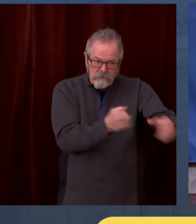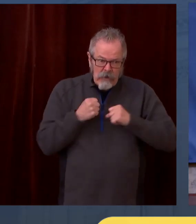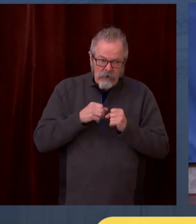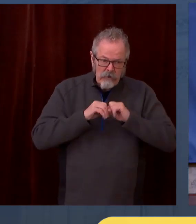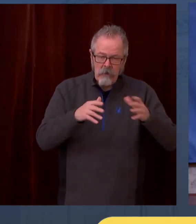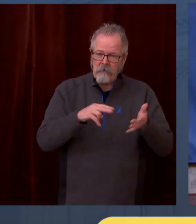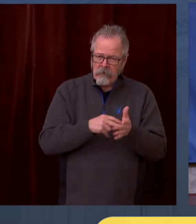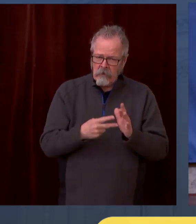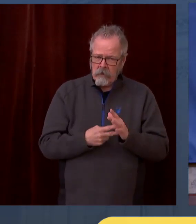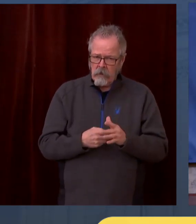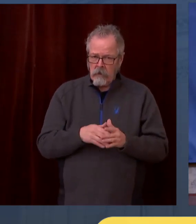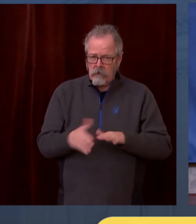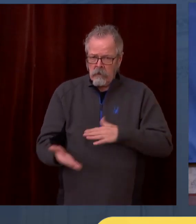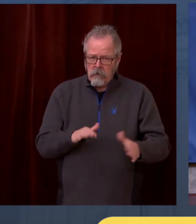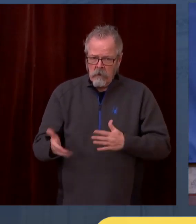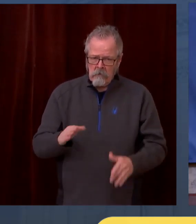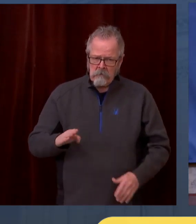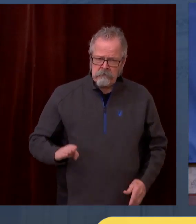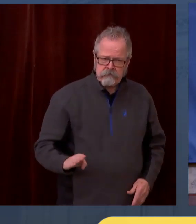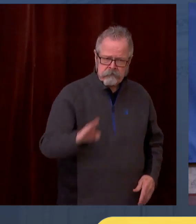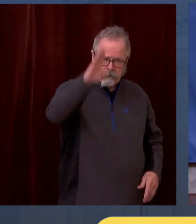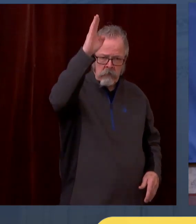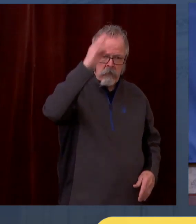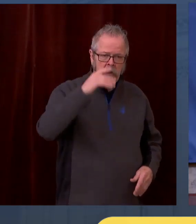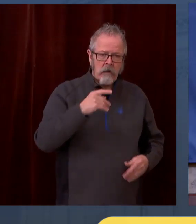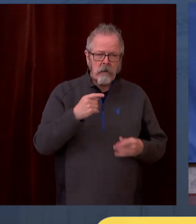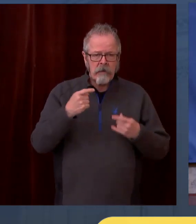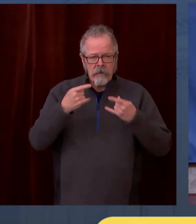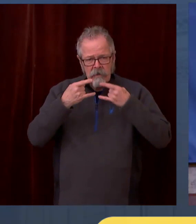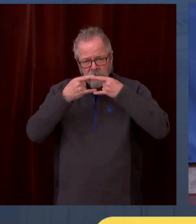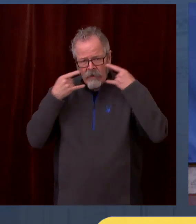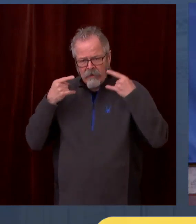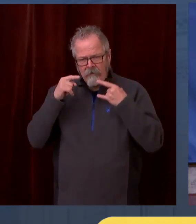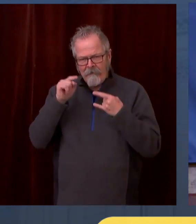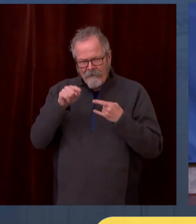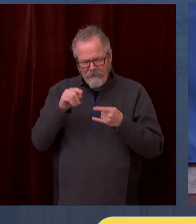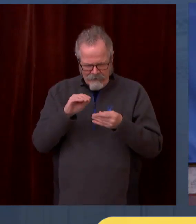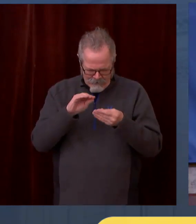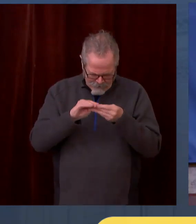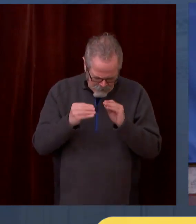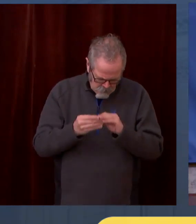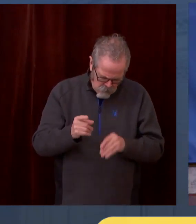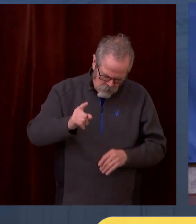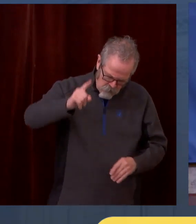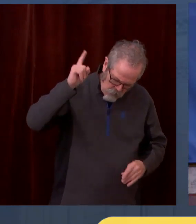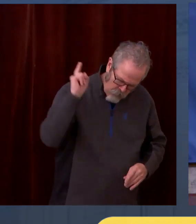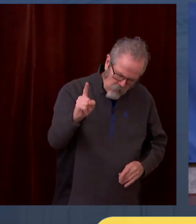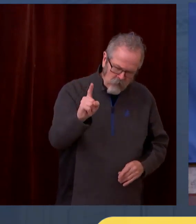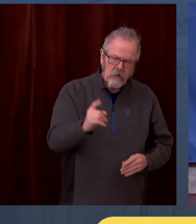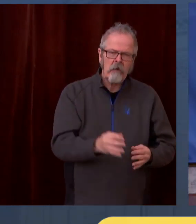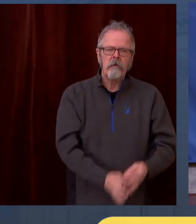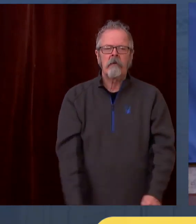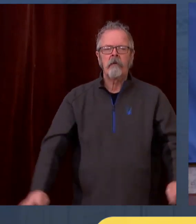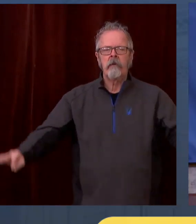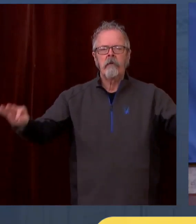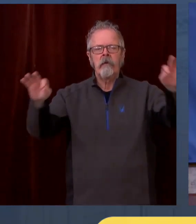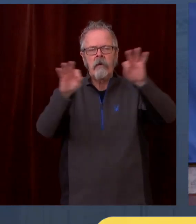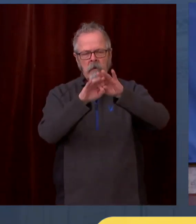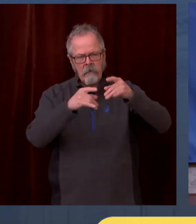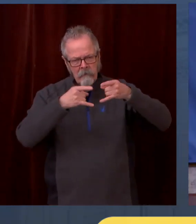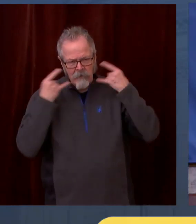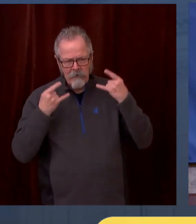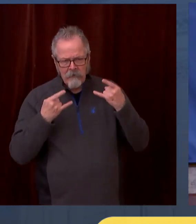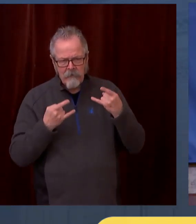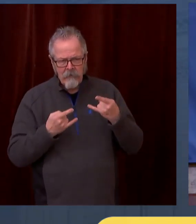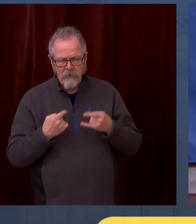And I want to thank Washingtonians who are wearing them big time. Because we are doing this, we are saving over 200,000 lives in